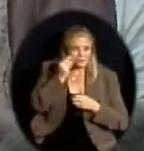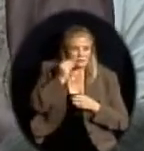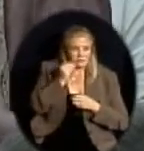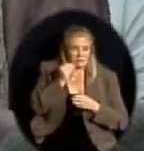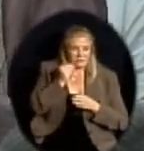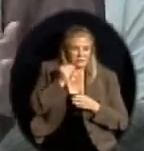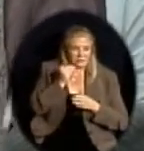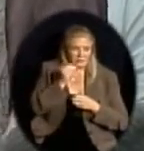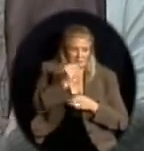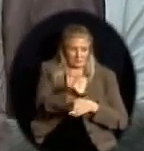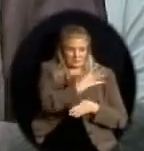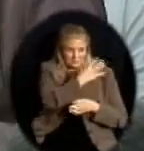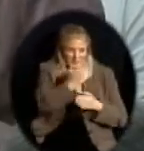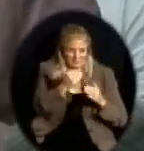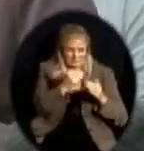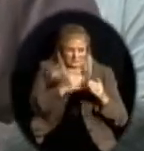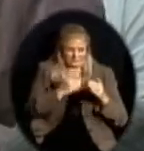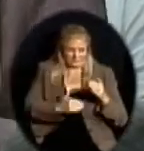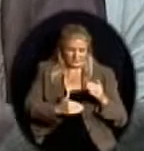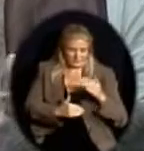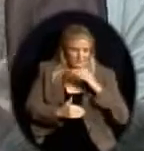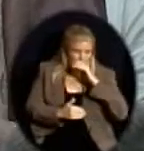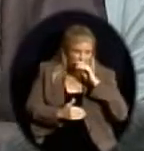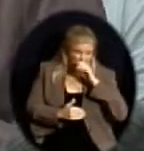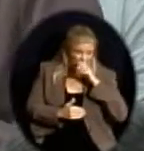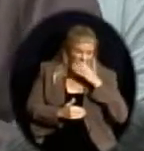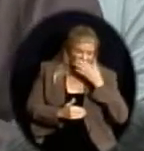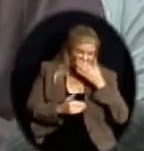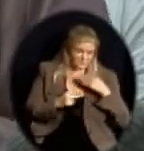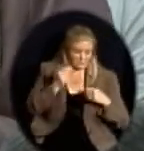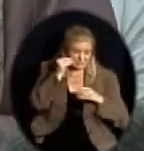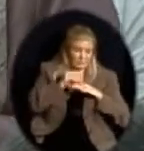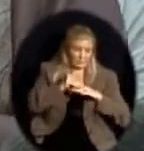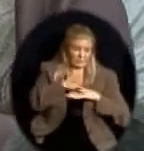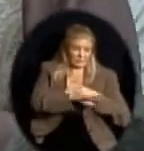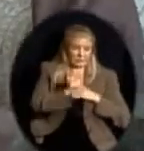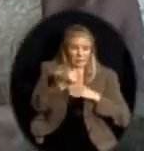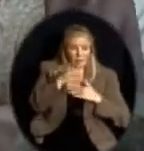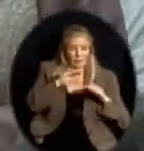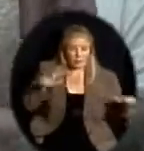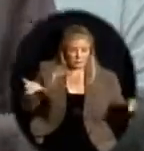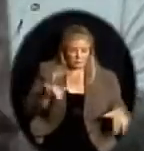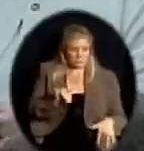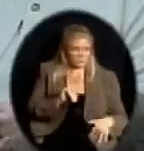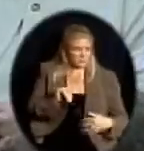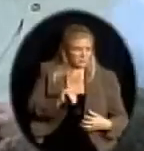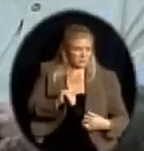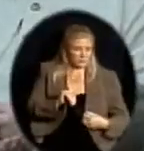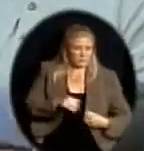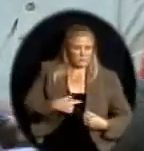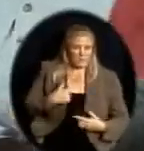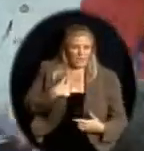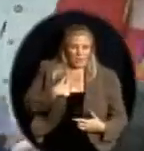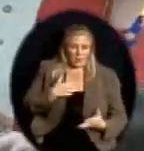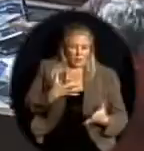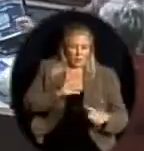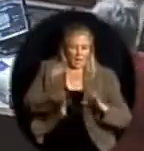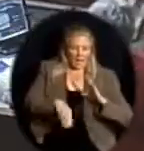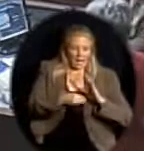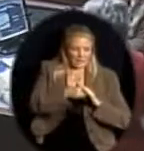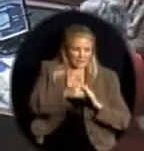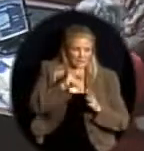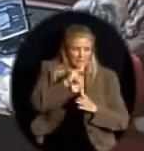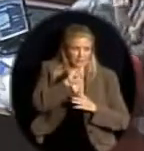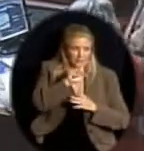concern is not only with English language learners but some other groups as well. I would just add that the Kelpa assessment is the